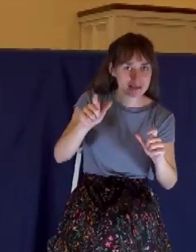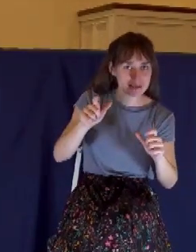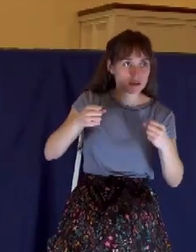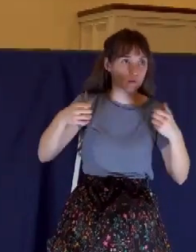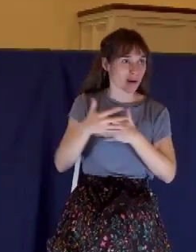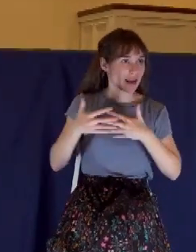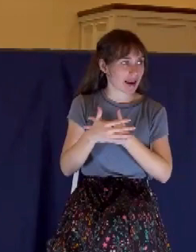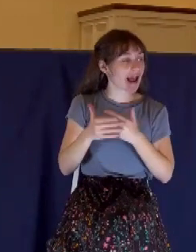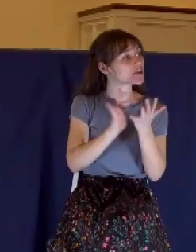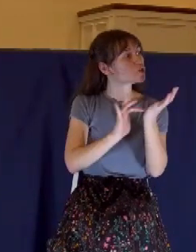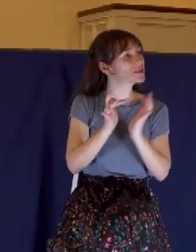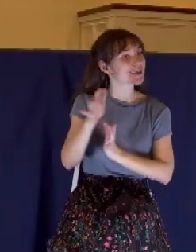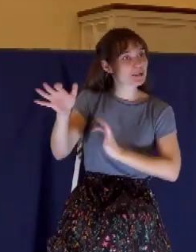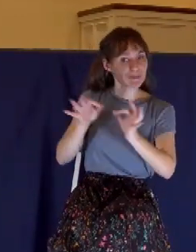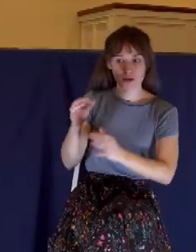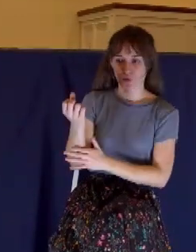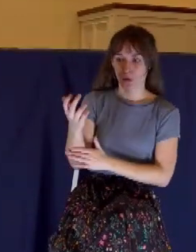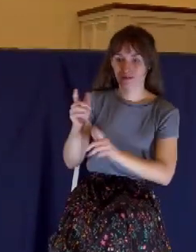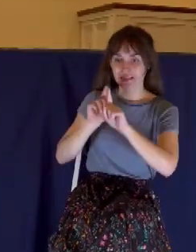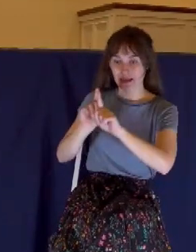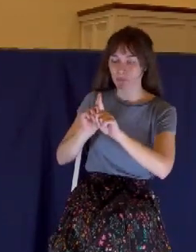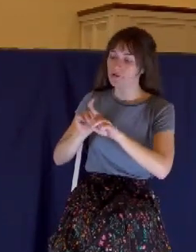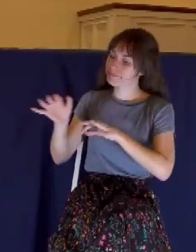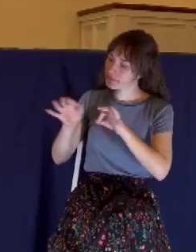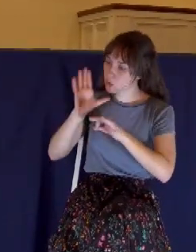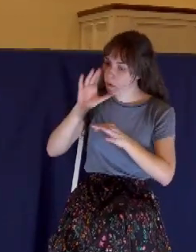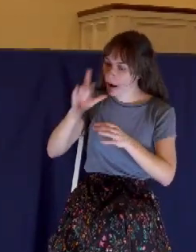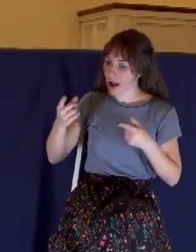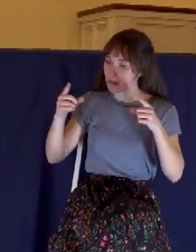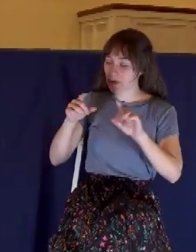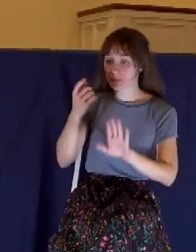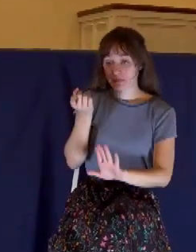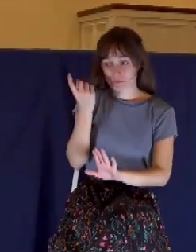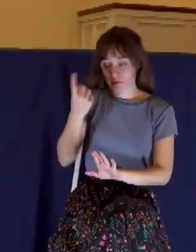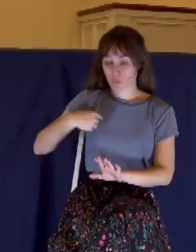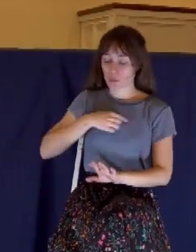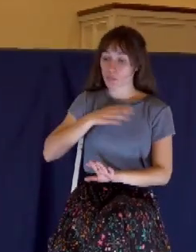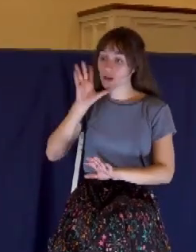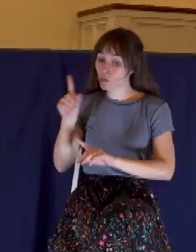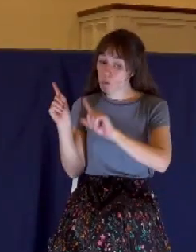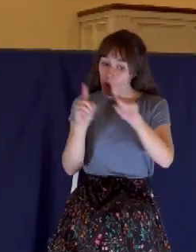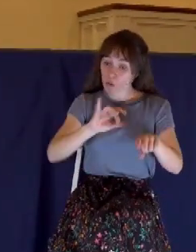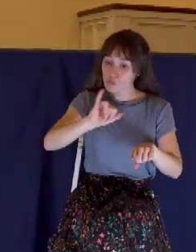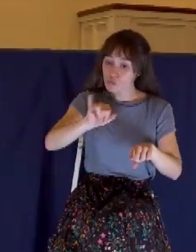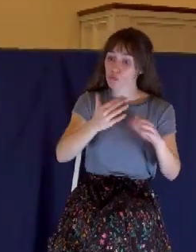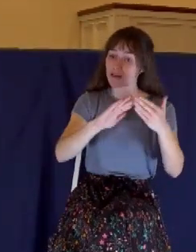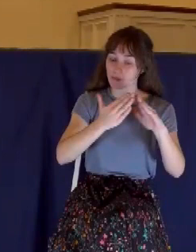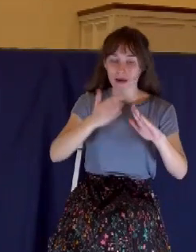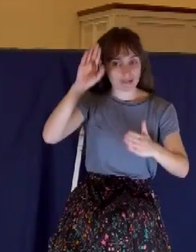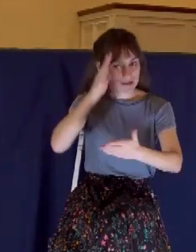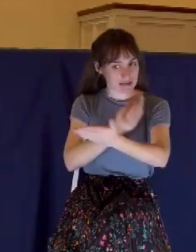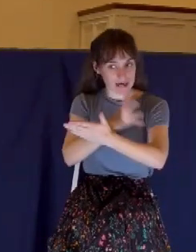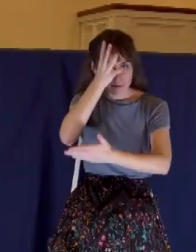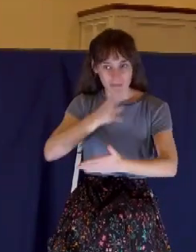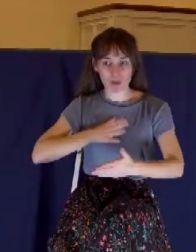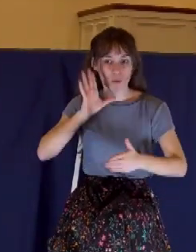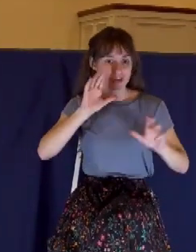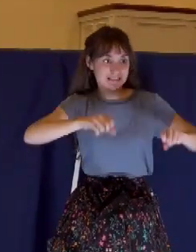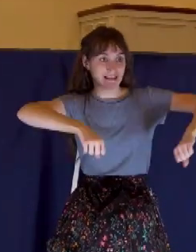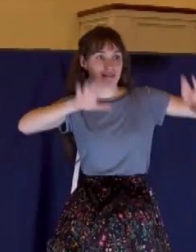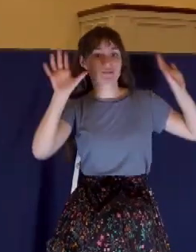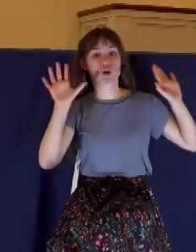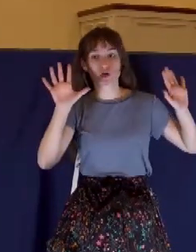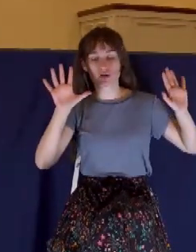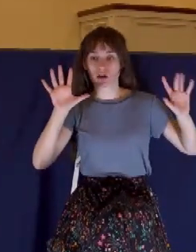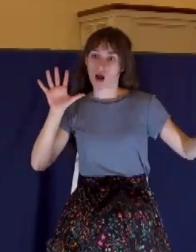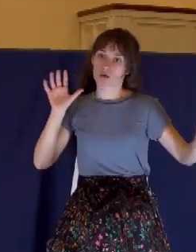began to tell them what things should happen to Him saying, Behold, we go to Jerusalem and the Son of Man shall be delivered into the chief priests under the scribes